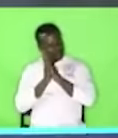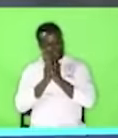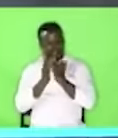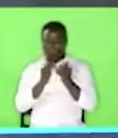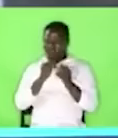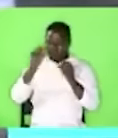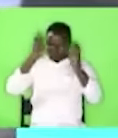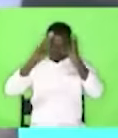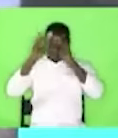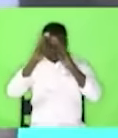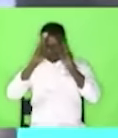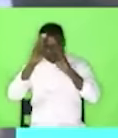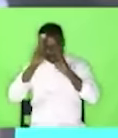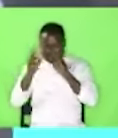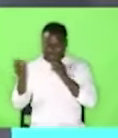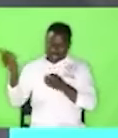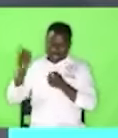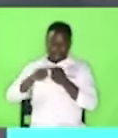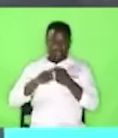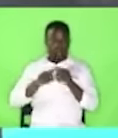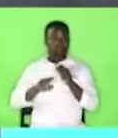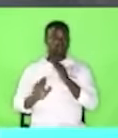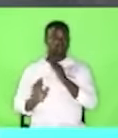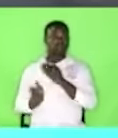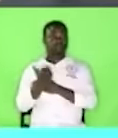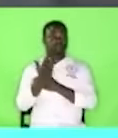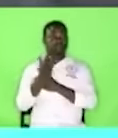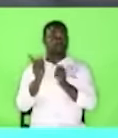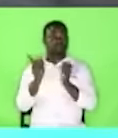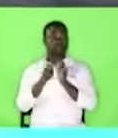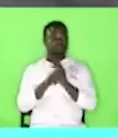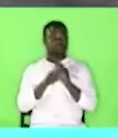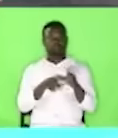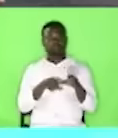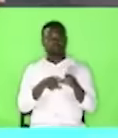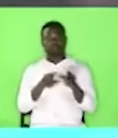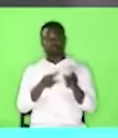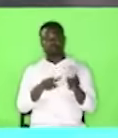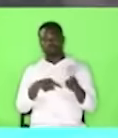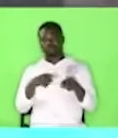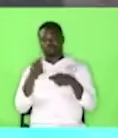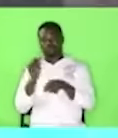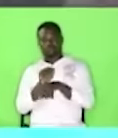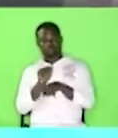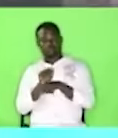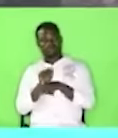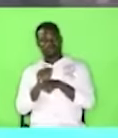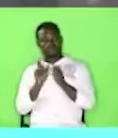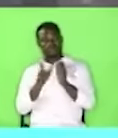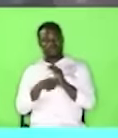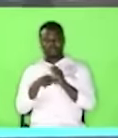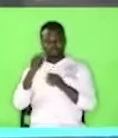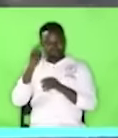to daybreak then I will just bath and go to work then I told myself